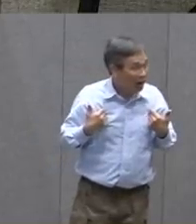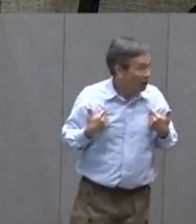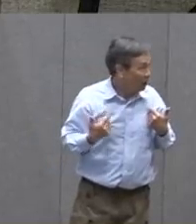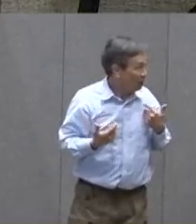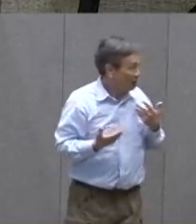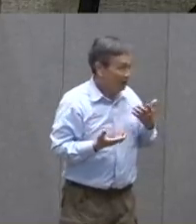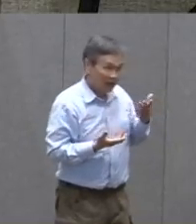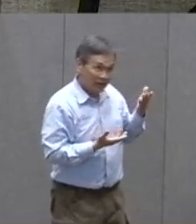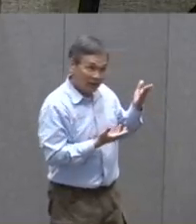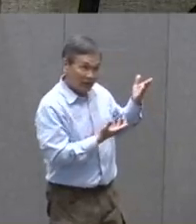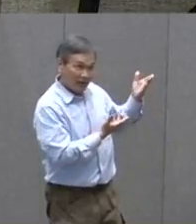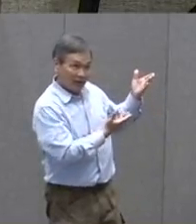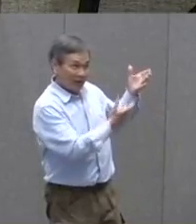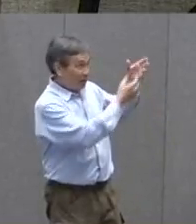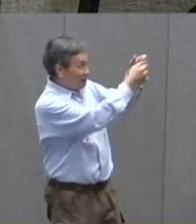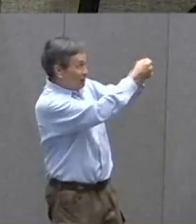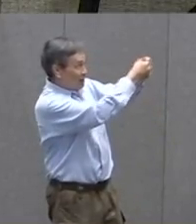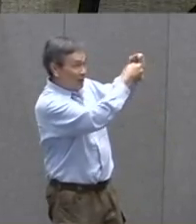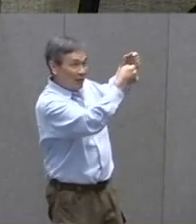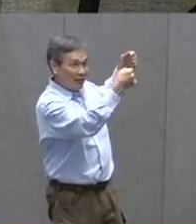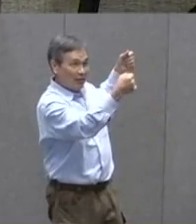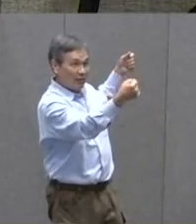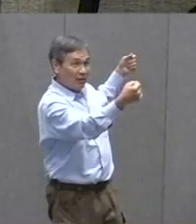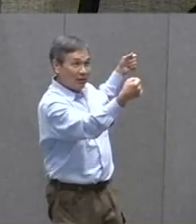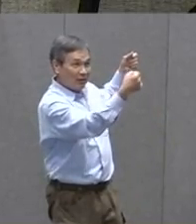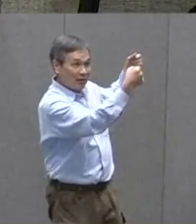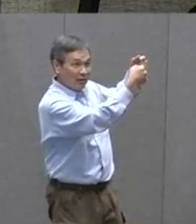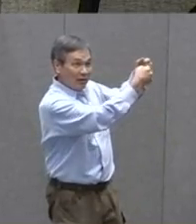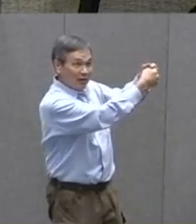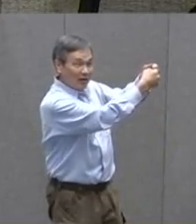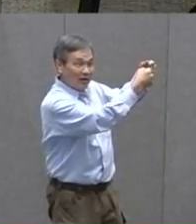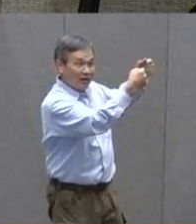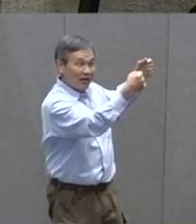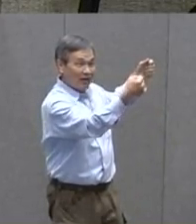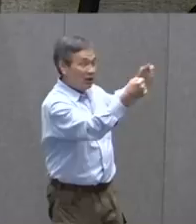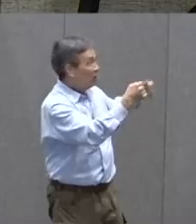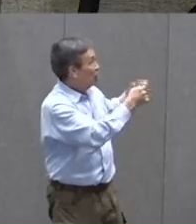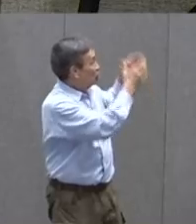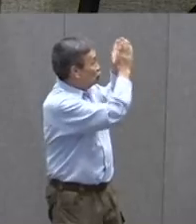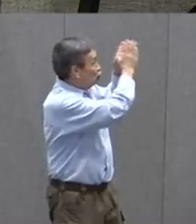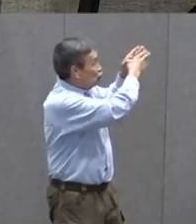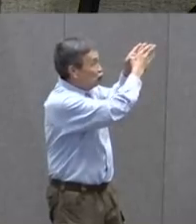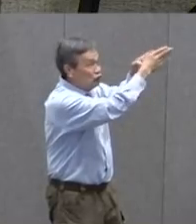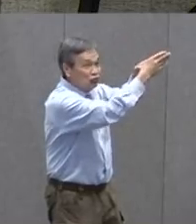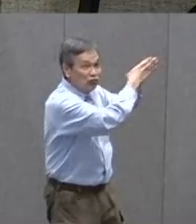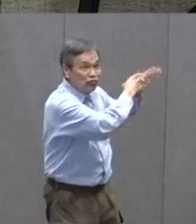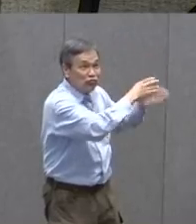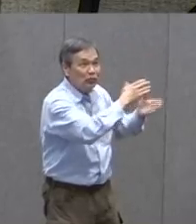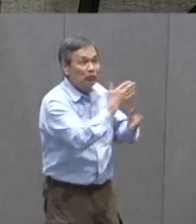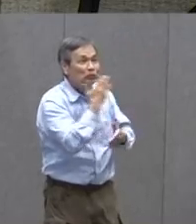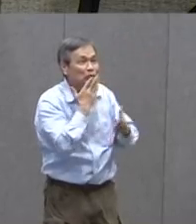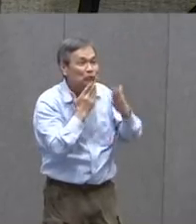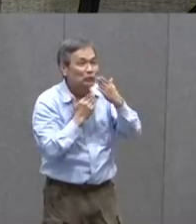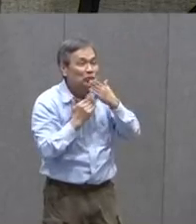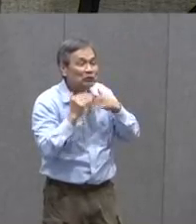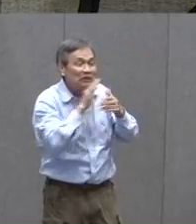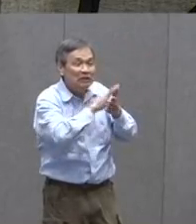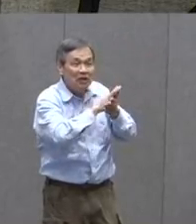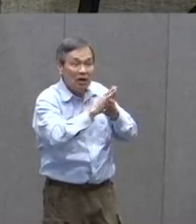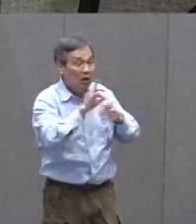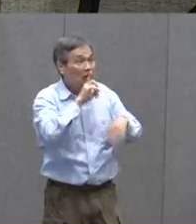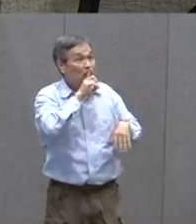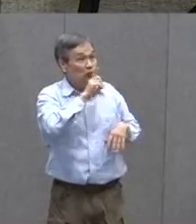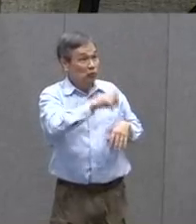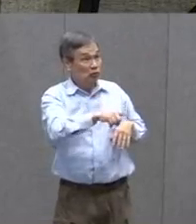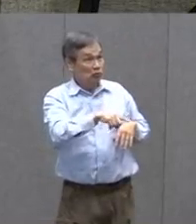my pantry good Store that all is nice. I'm sure it's very